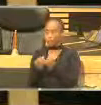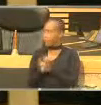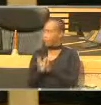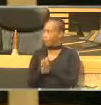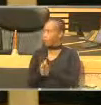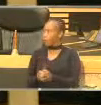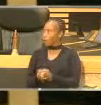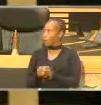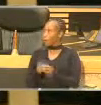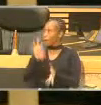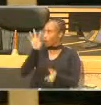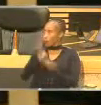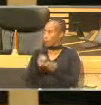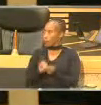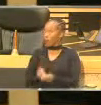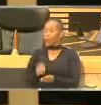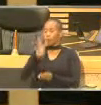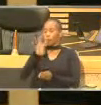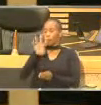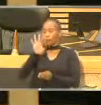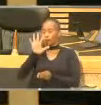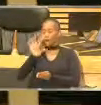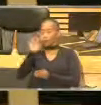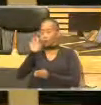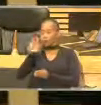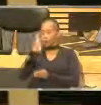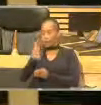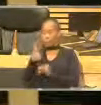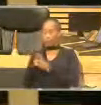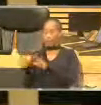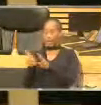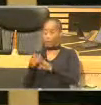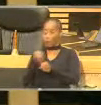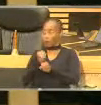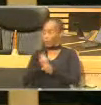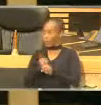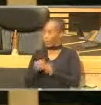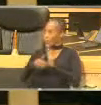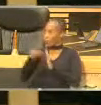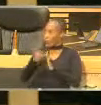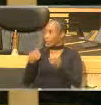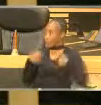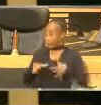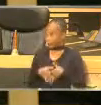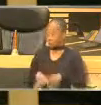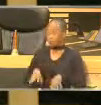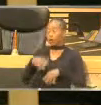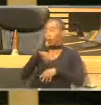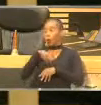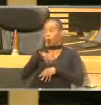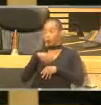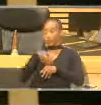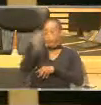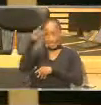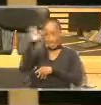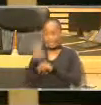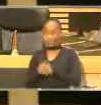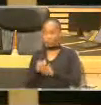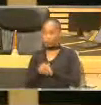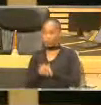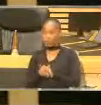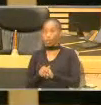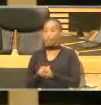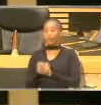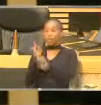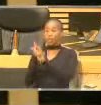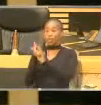$345 million ready for implementation. The development will start a state-owned industrial park following an